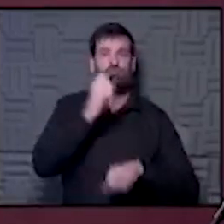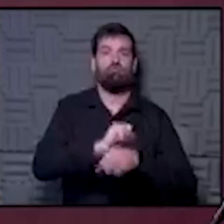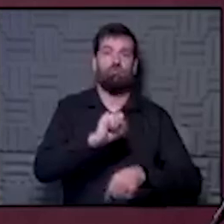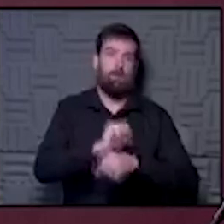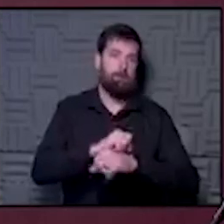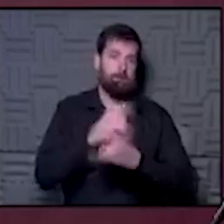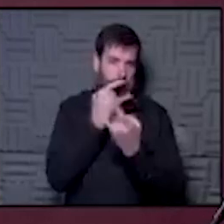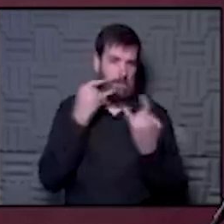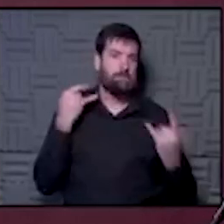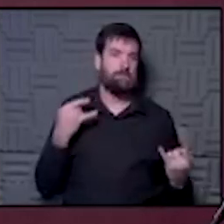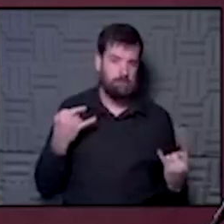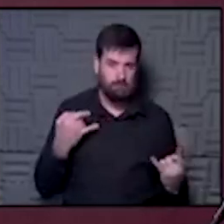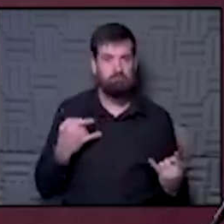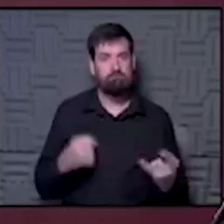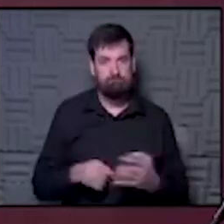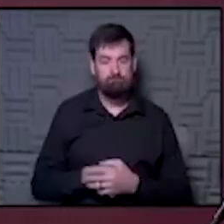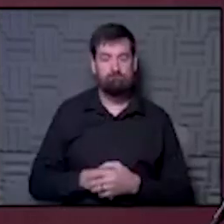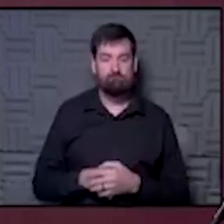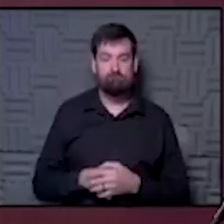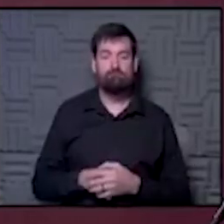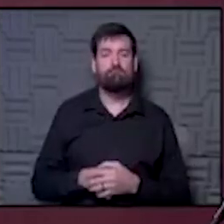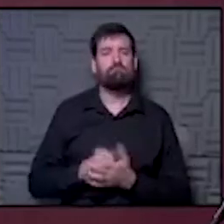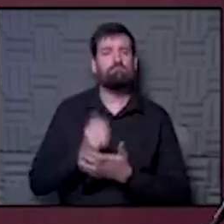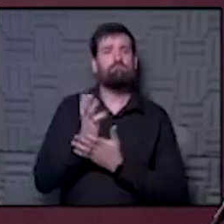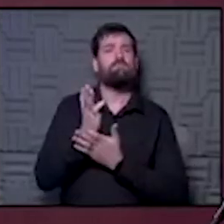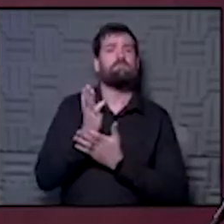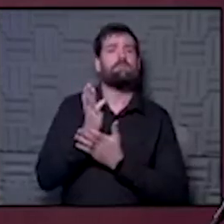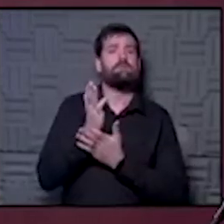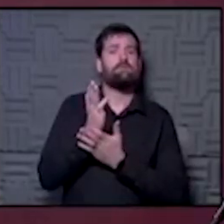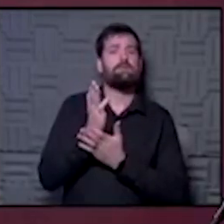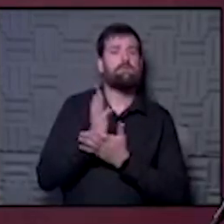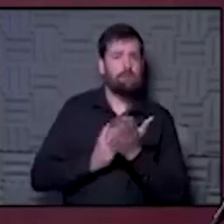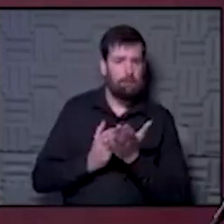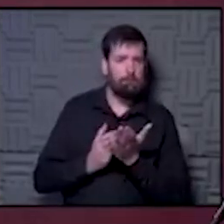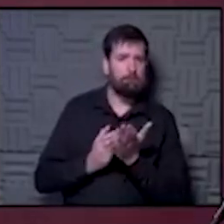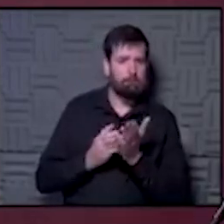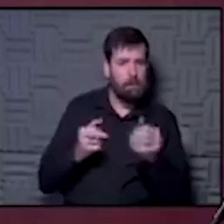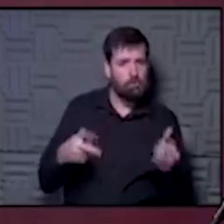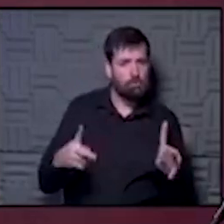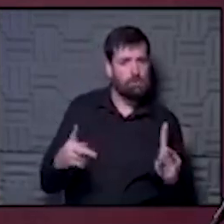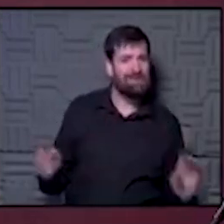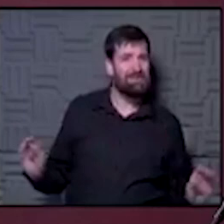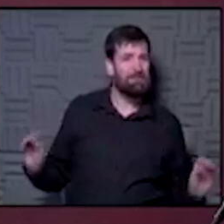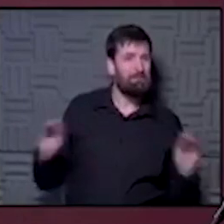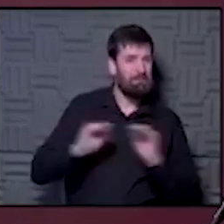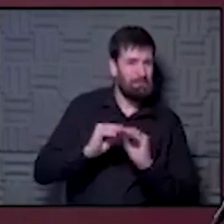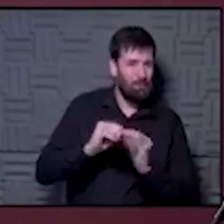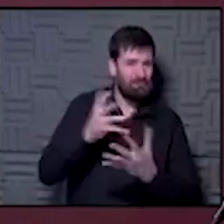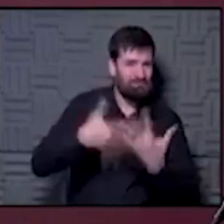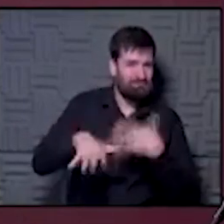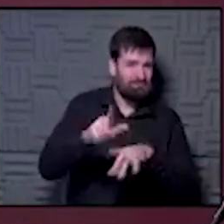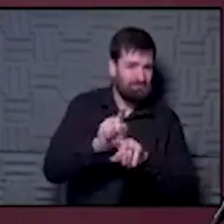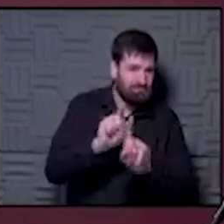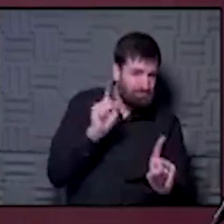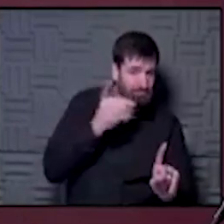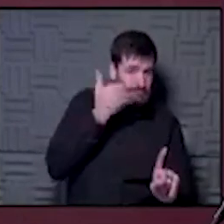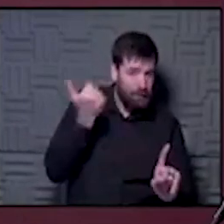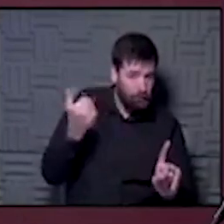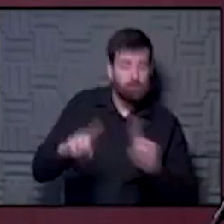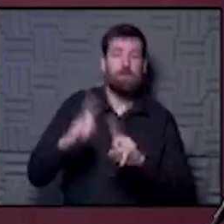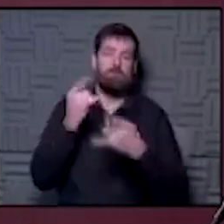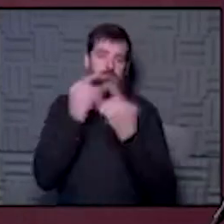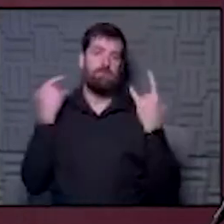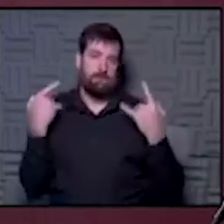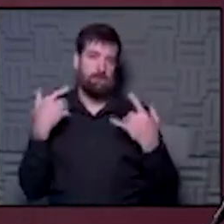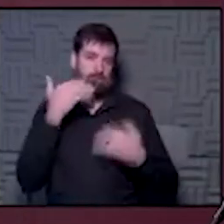wearing their masks. I think they probably have some opportunity from an additional social distancing perspective, but they were doing a good job wearing masks.